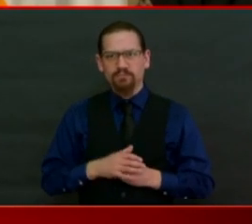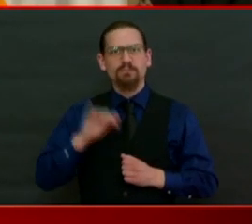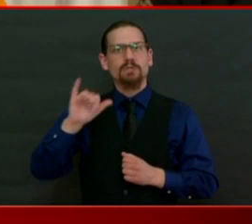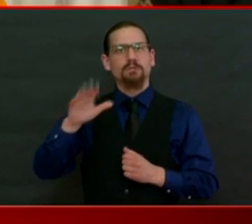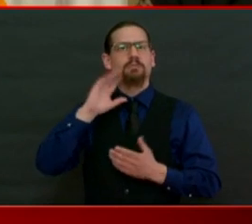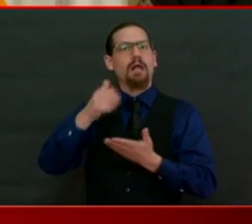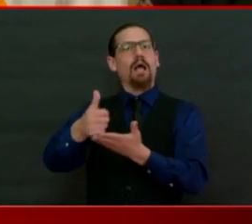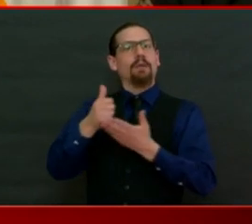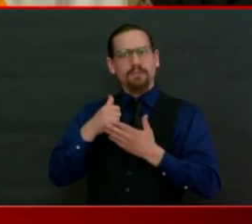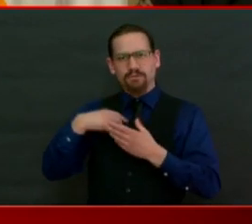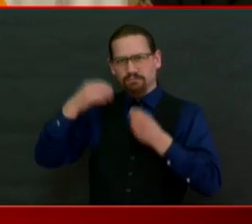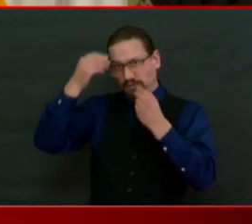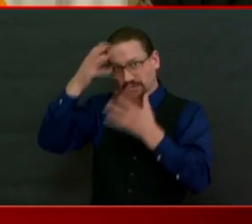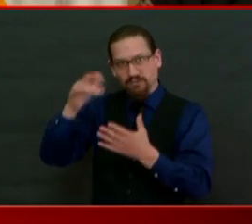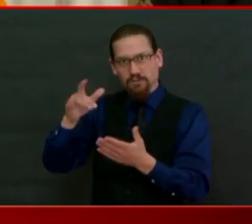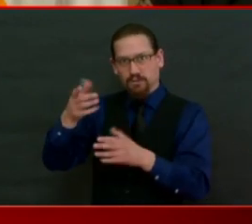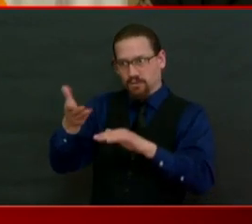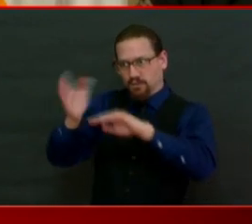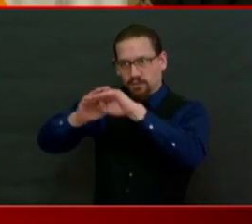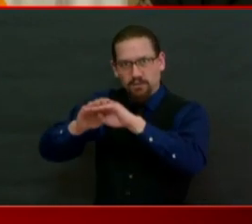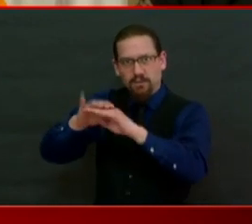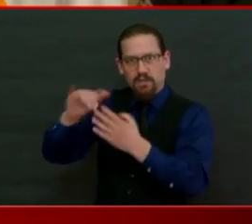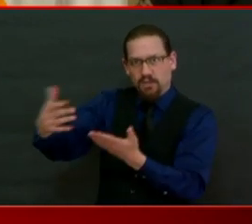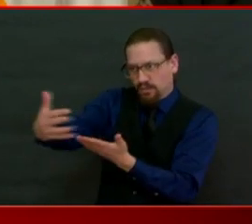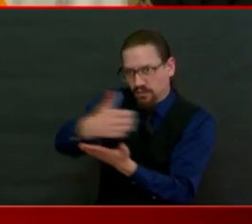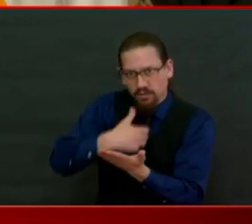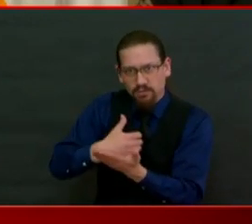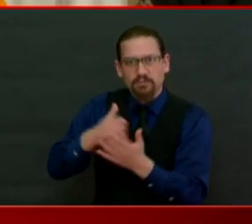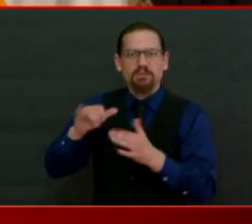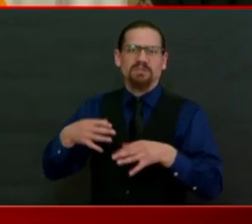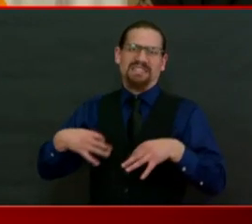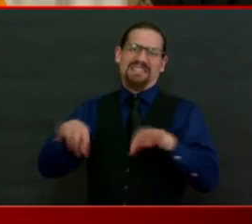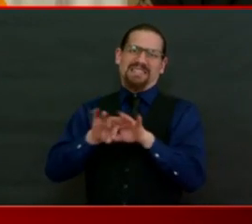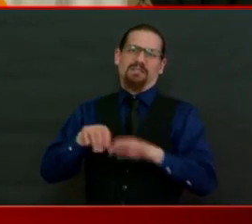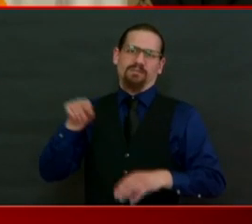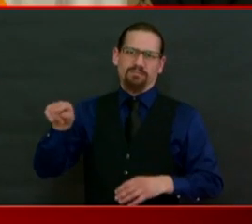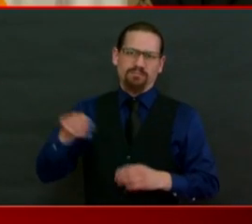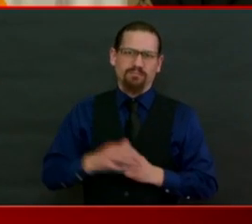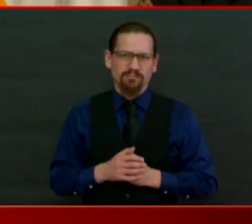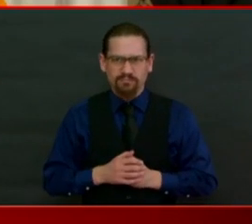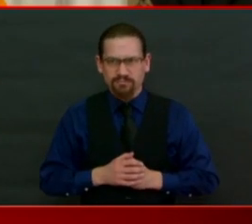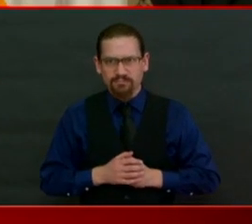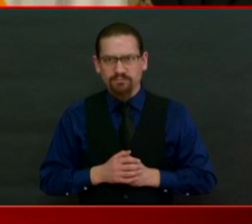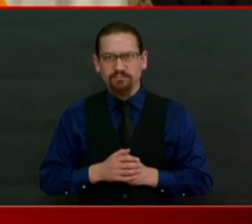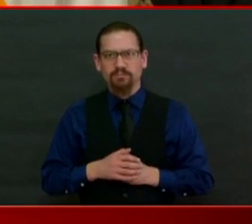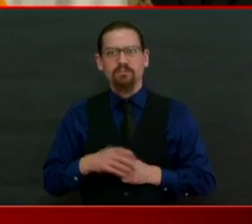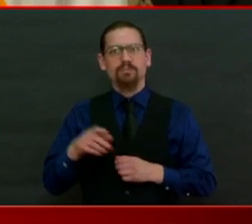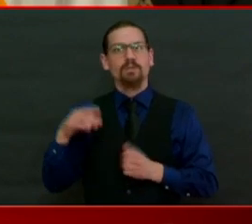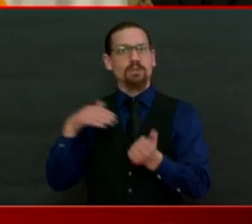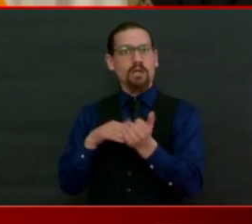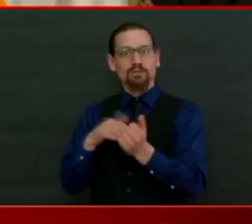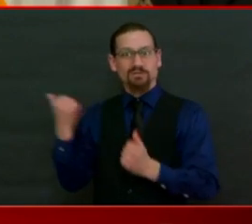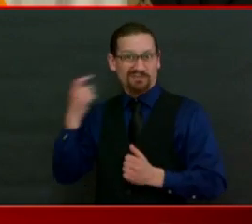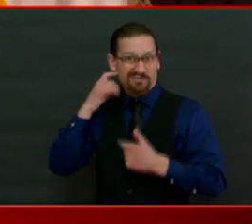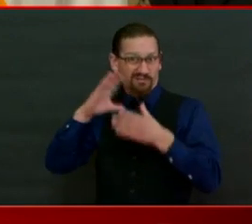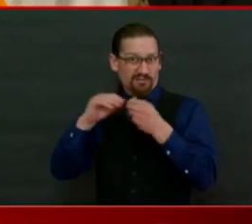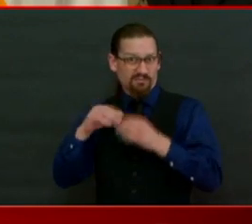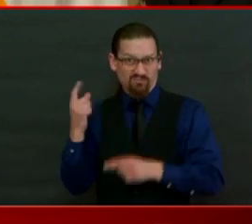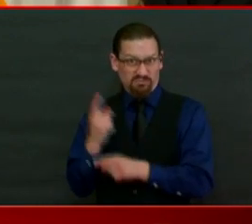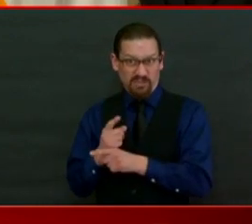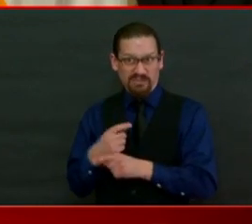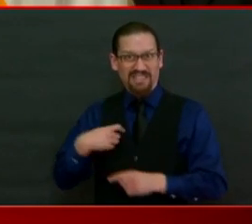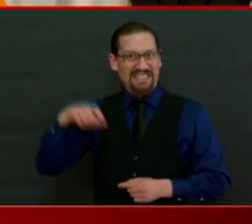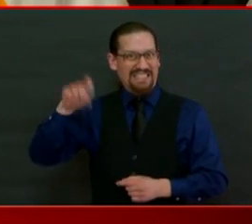So I just thought that was important to say. mean, Nicole's right. We need to do more, and that's a community that's heavily affected, and so we will do more.